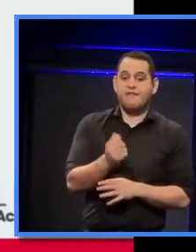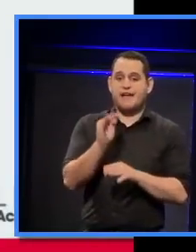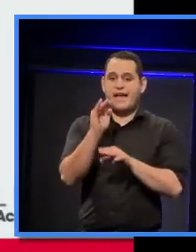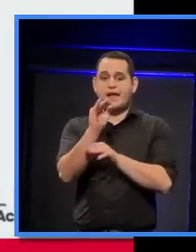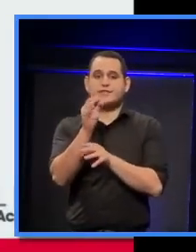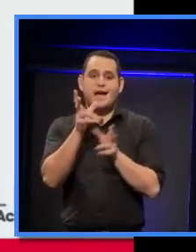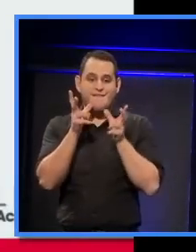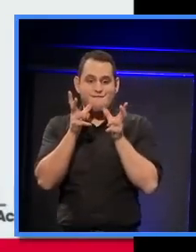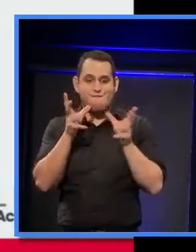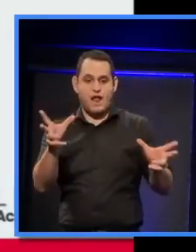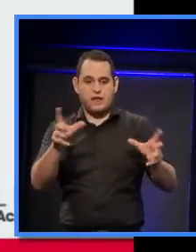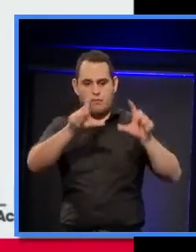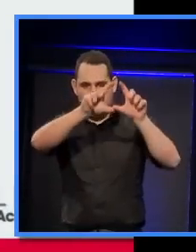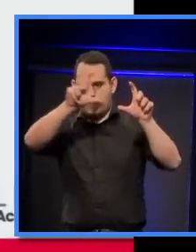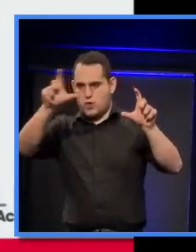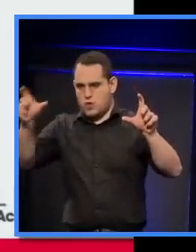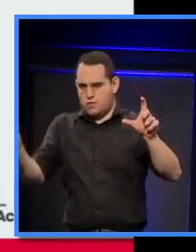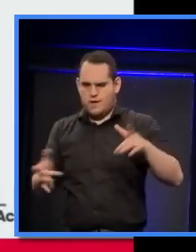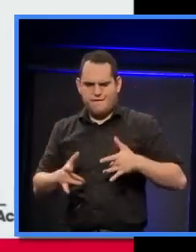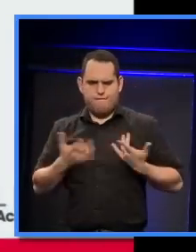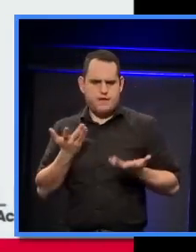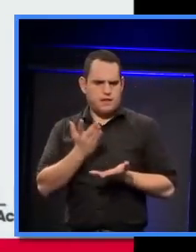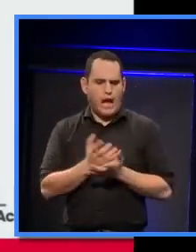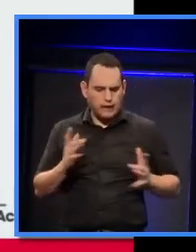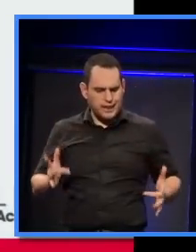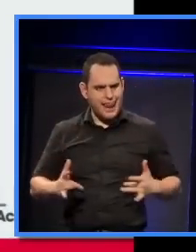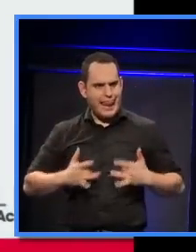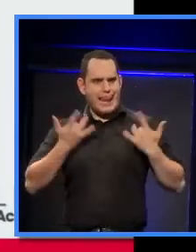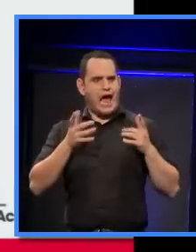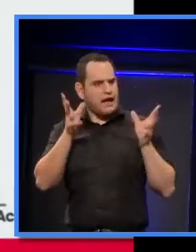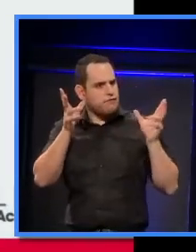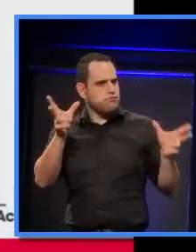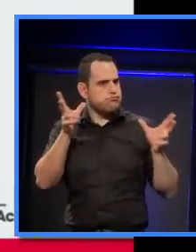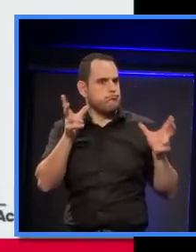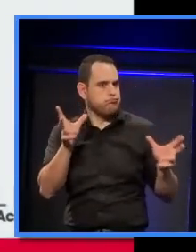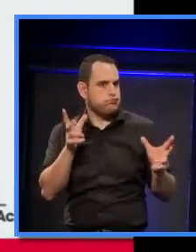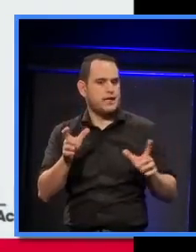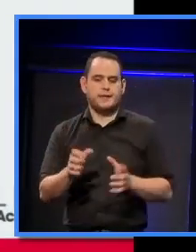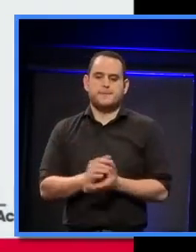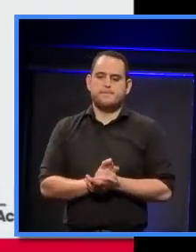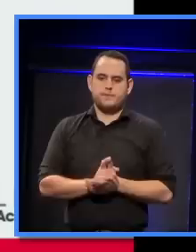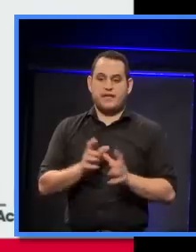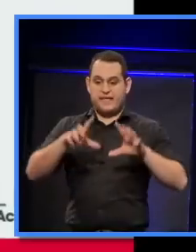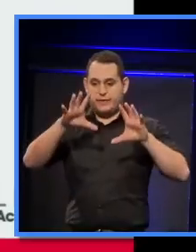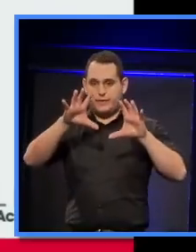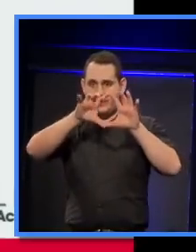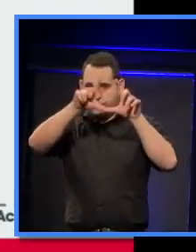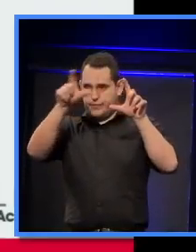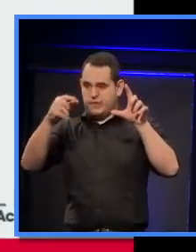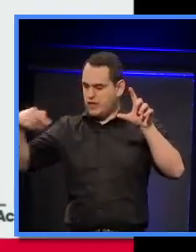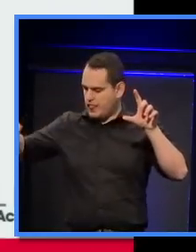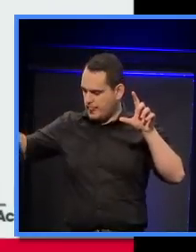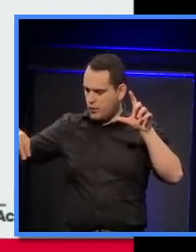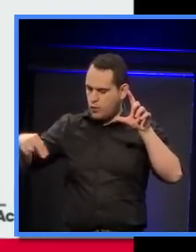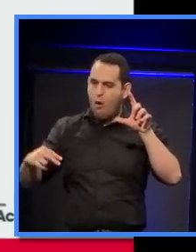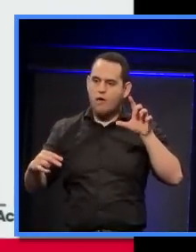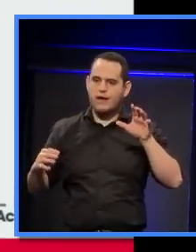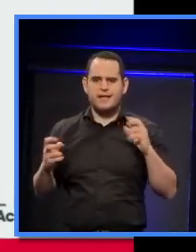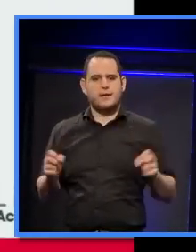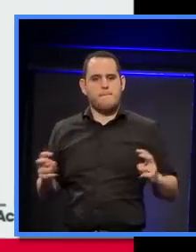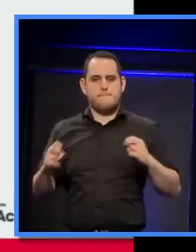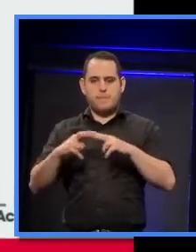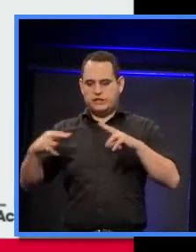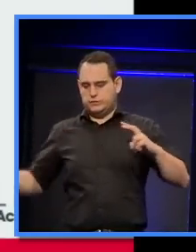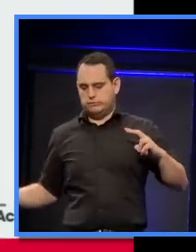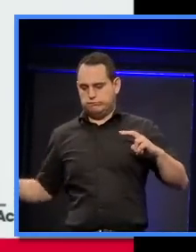provides us with acoustical presence, and it's got its own acoustical presence and reverberance, and the audience walks in over these bridges